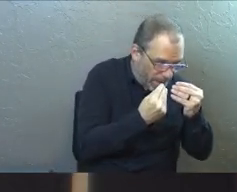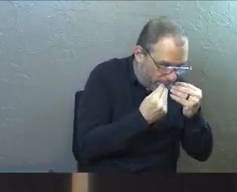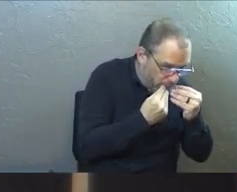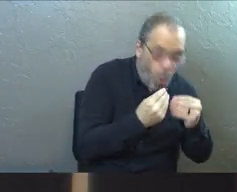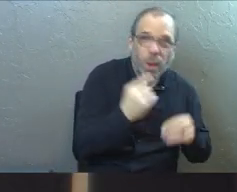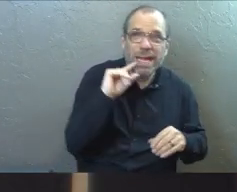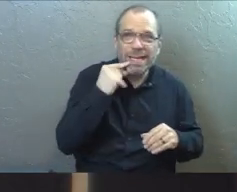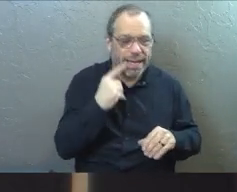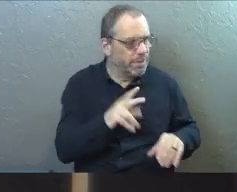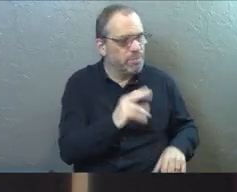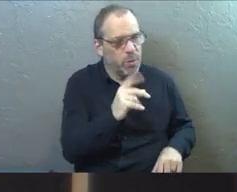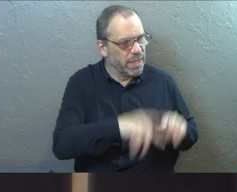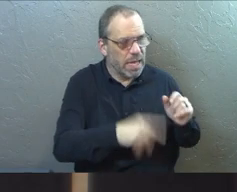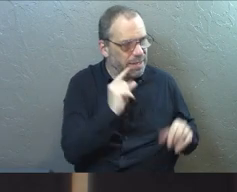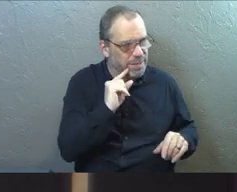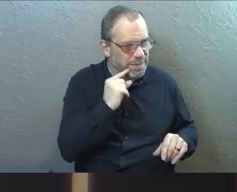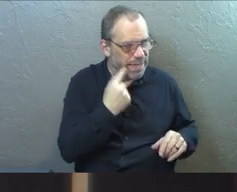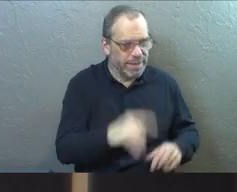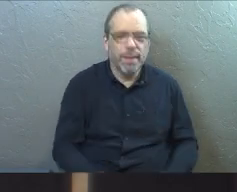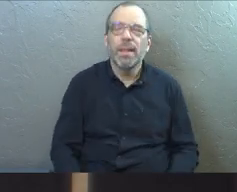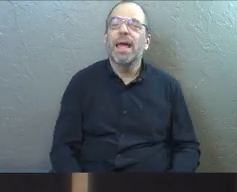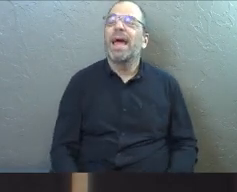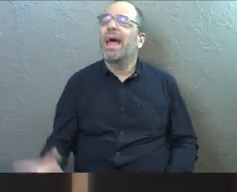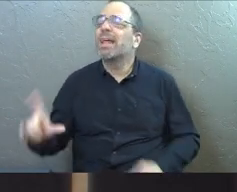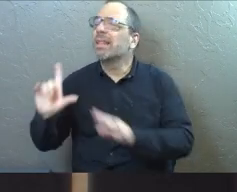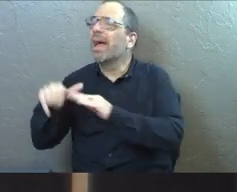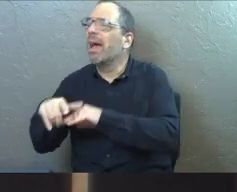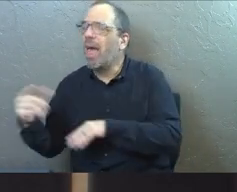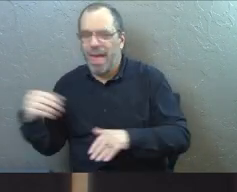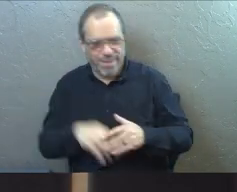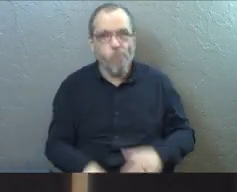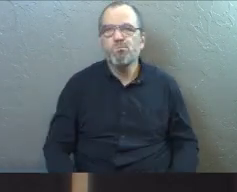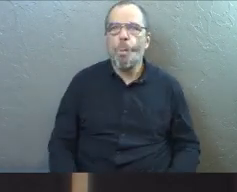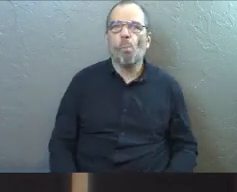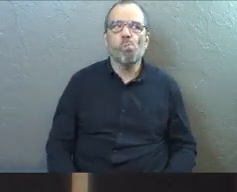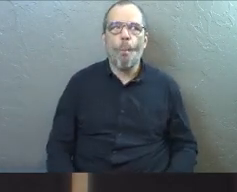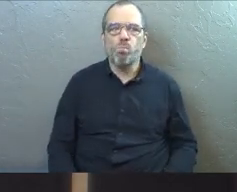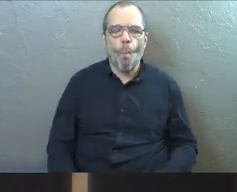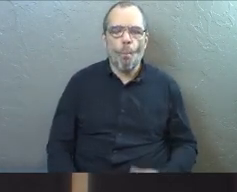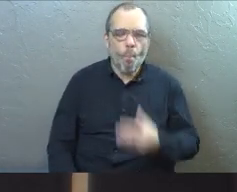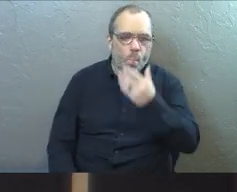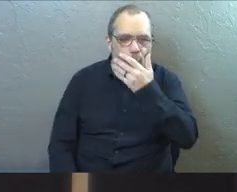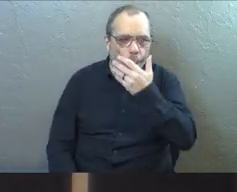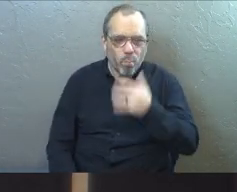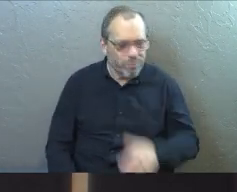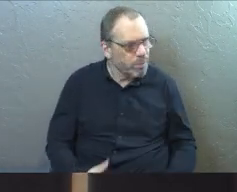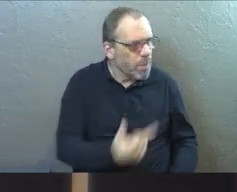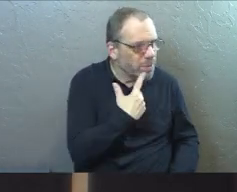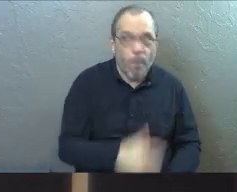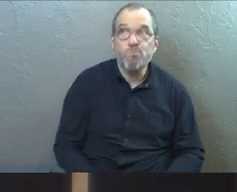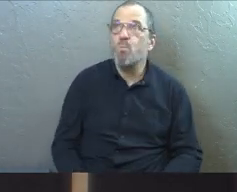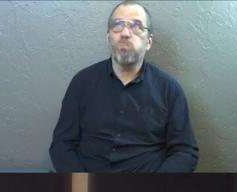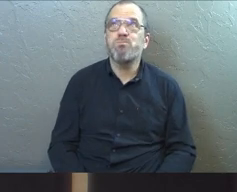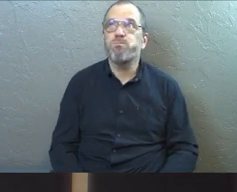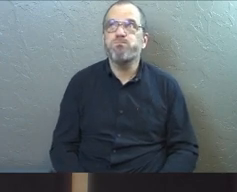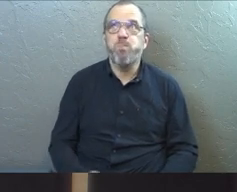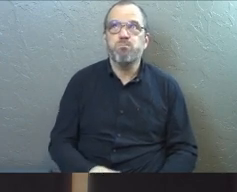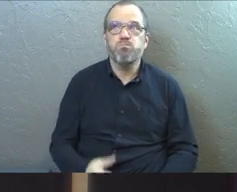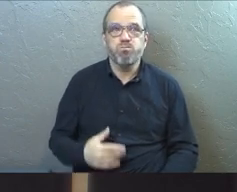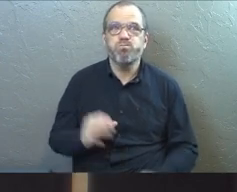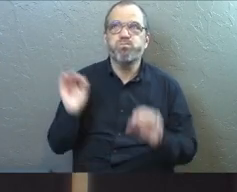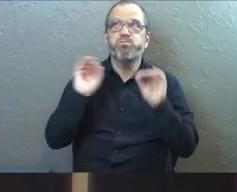candy? And I'm like, no. And then I come back in the room later and they're like, mm-hmm. I'm like, what's in your mouth? They're like, nothing.